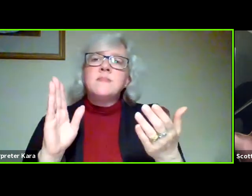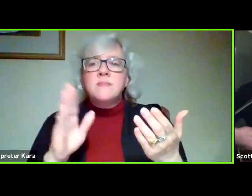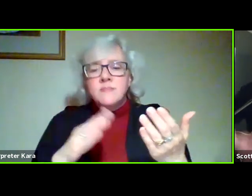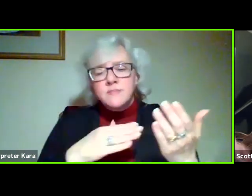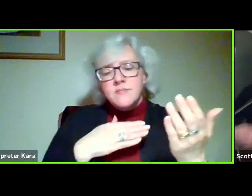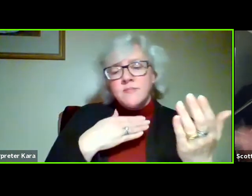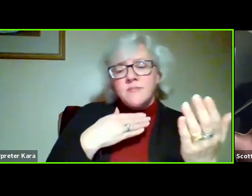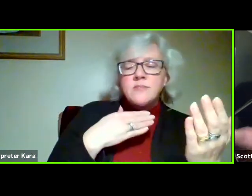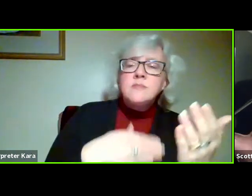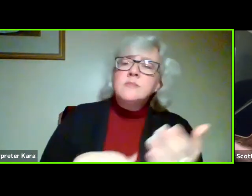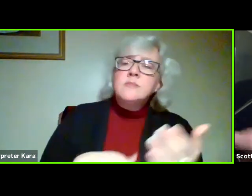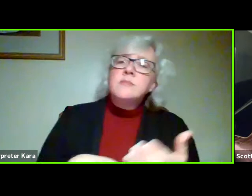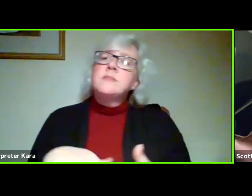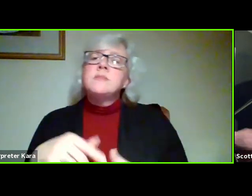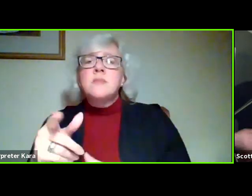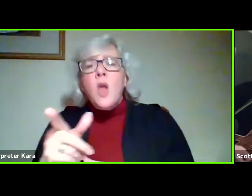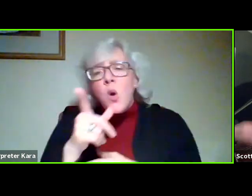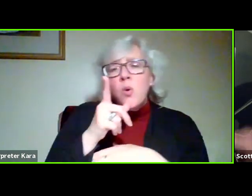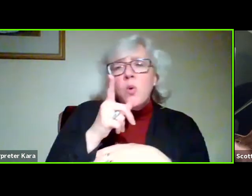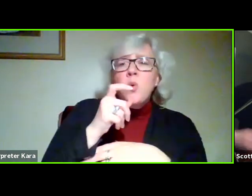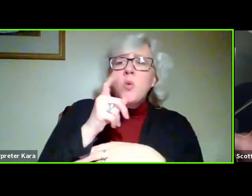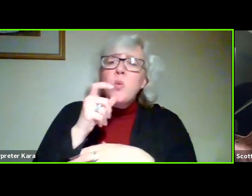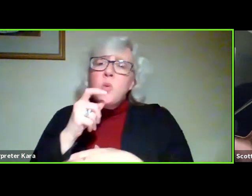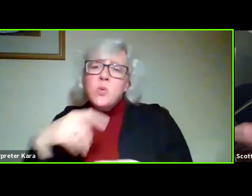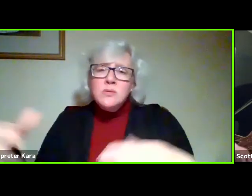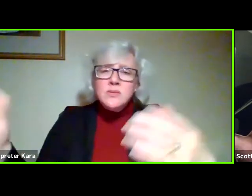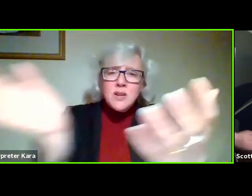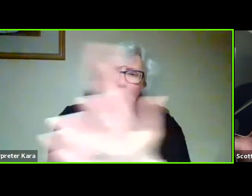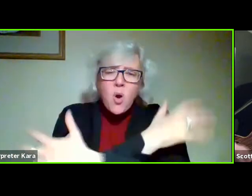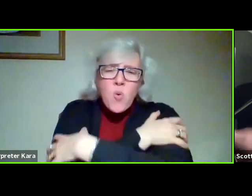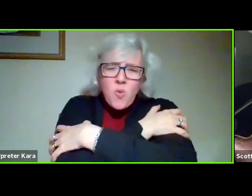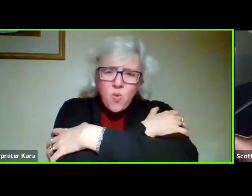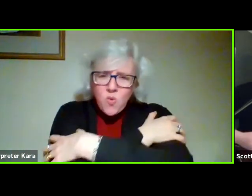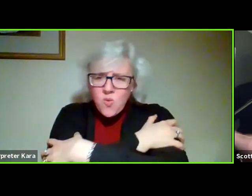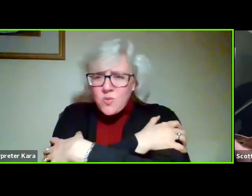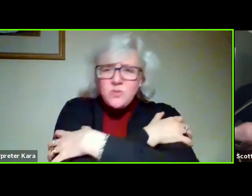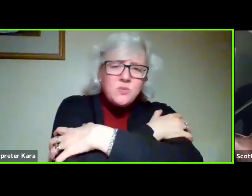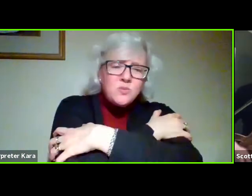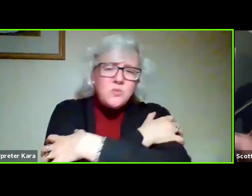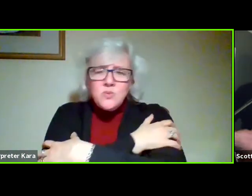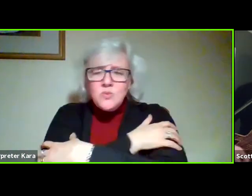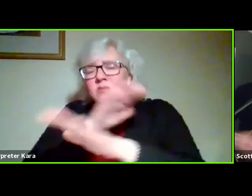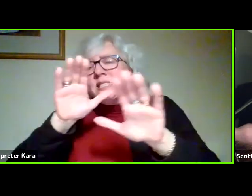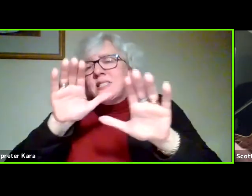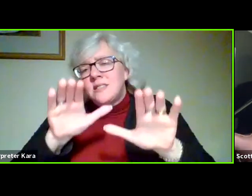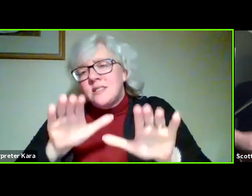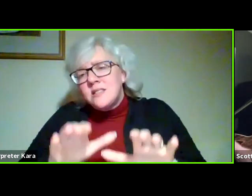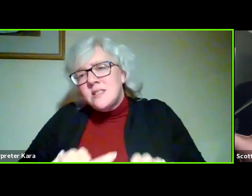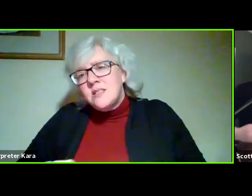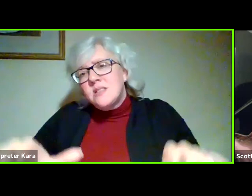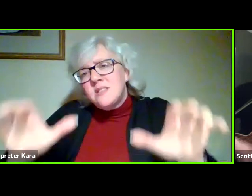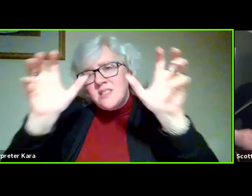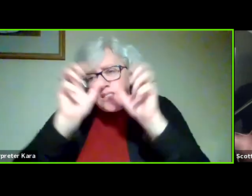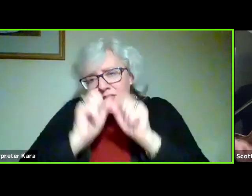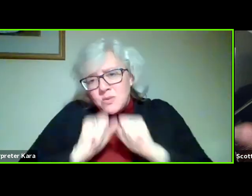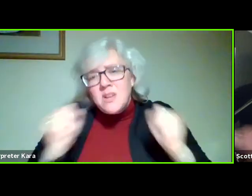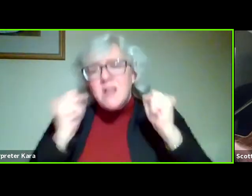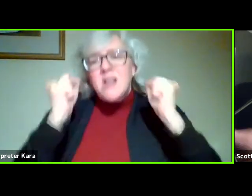Who's gonna hang it up when you call?